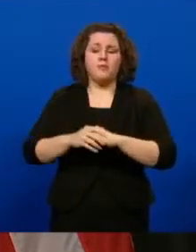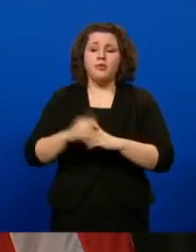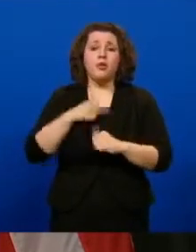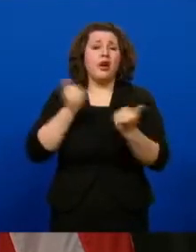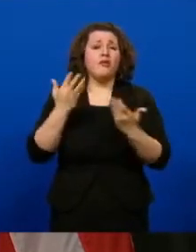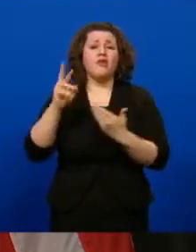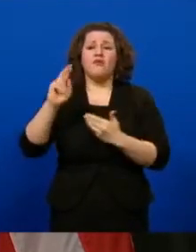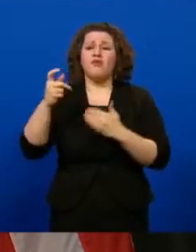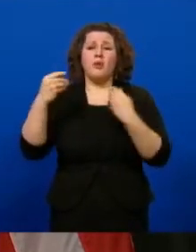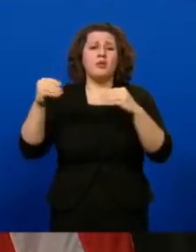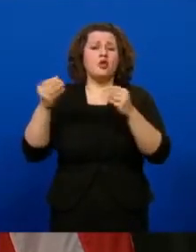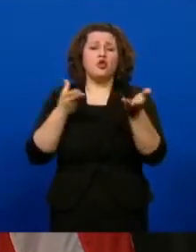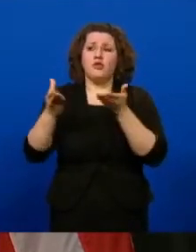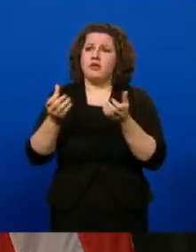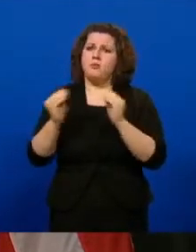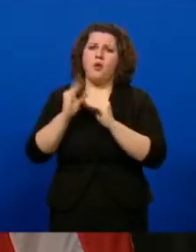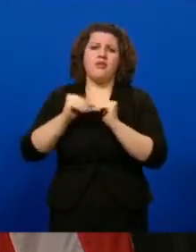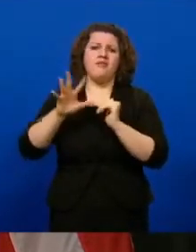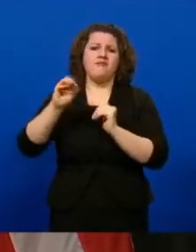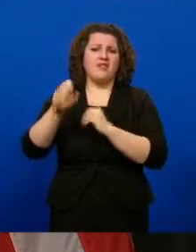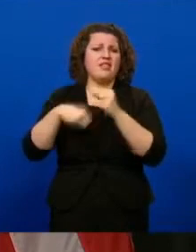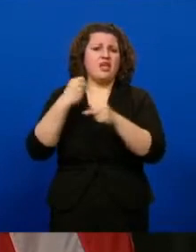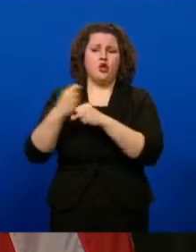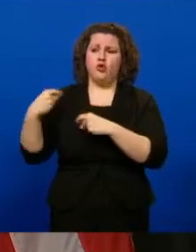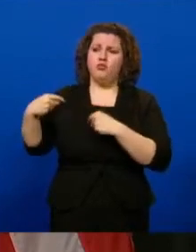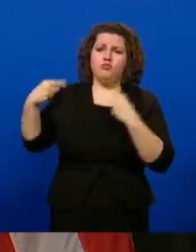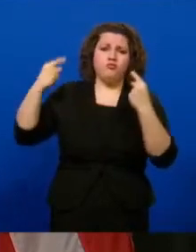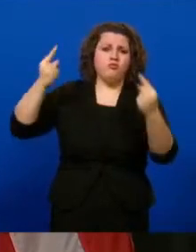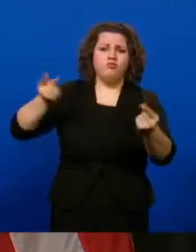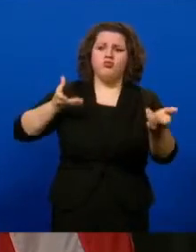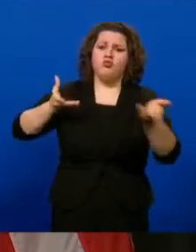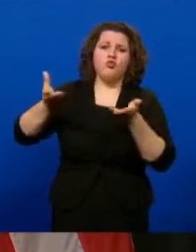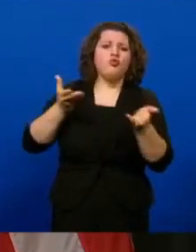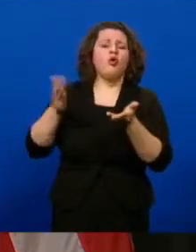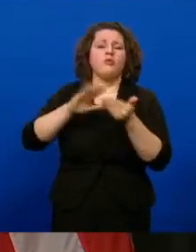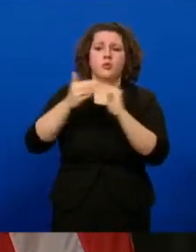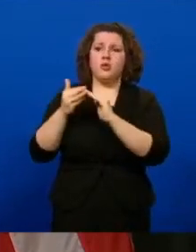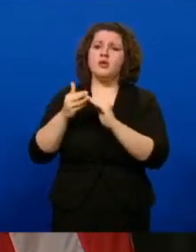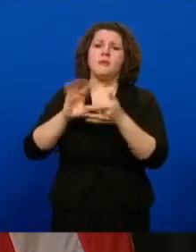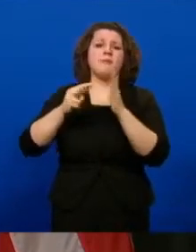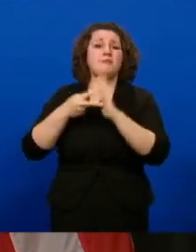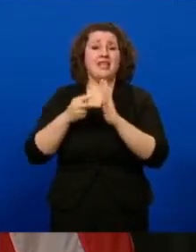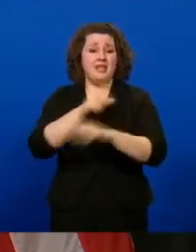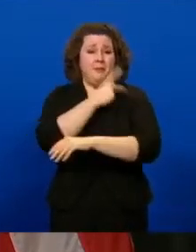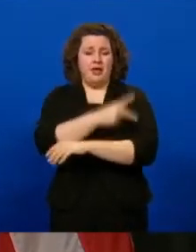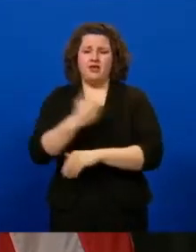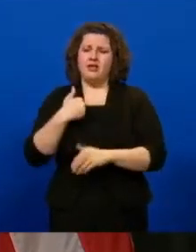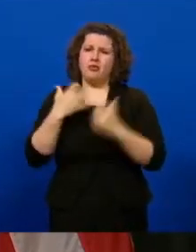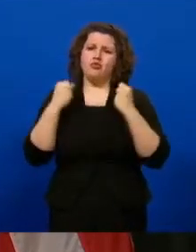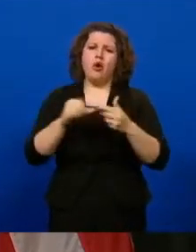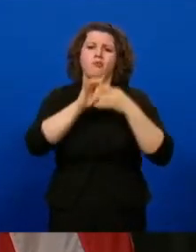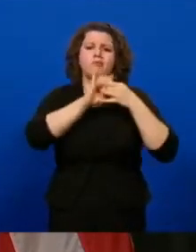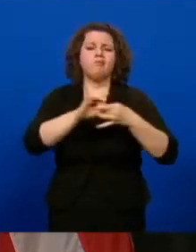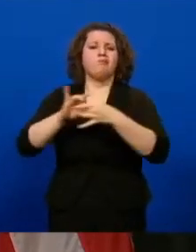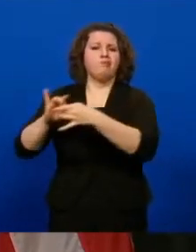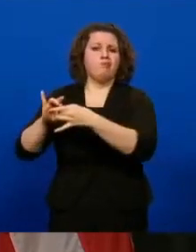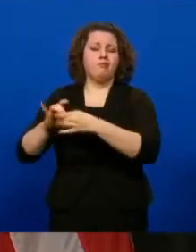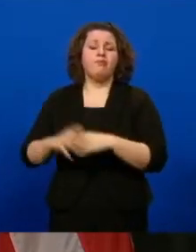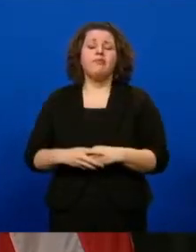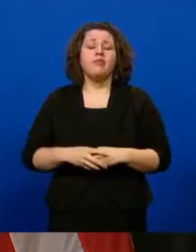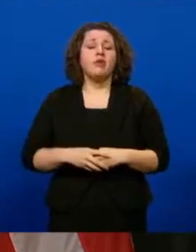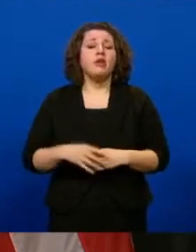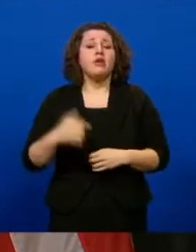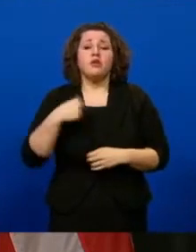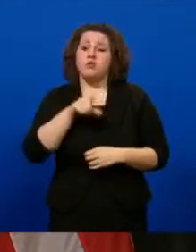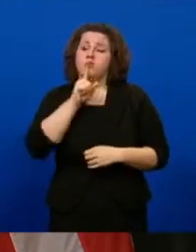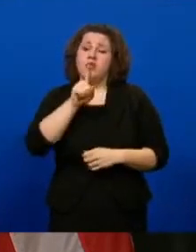services in Iowa for over 50 years, which has led to strong, long-term relationships with our patients and our communities. And we have an